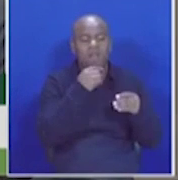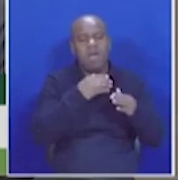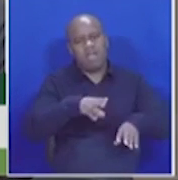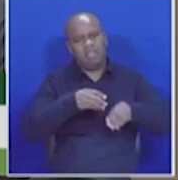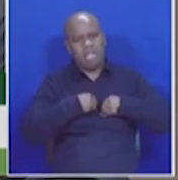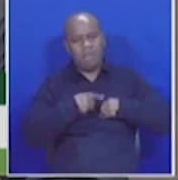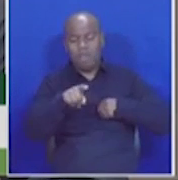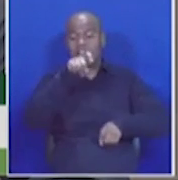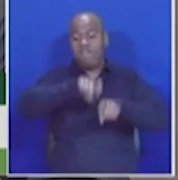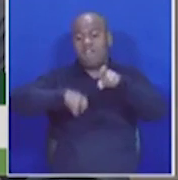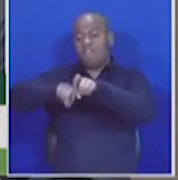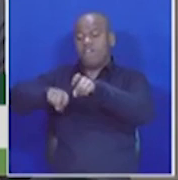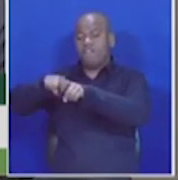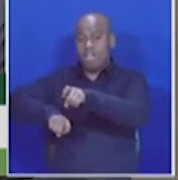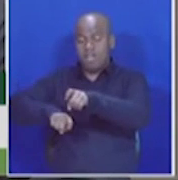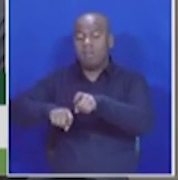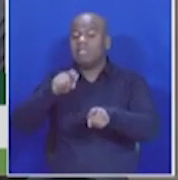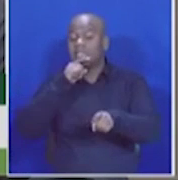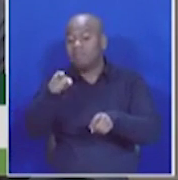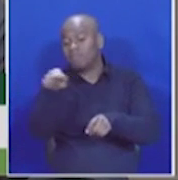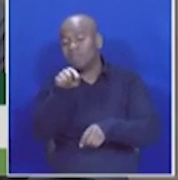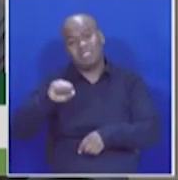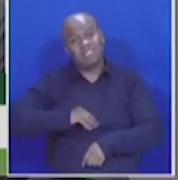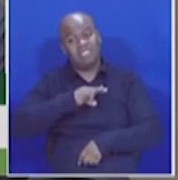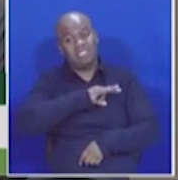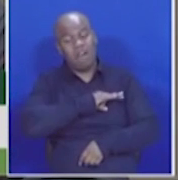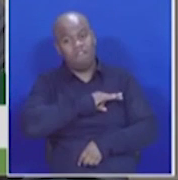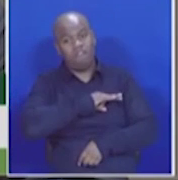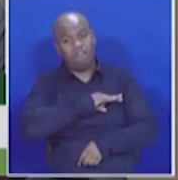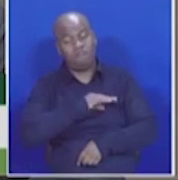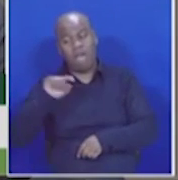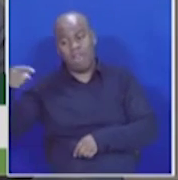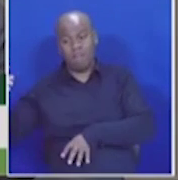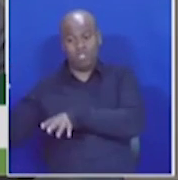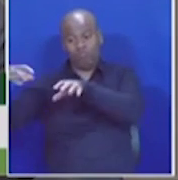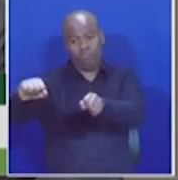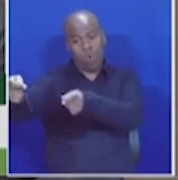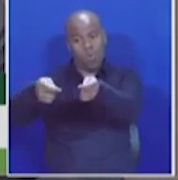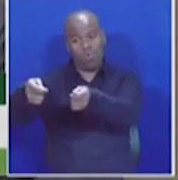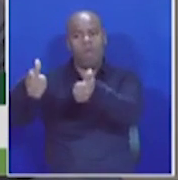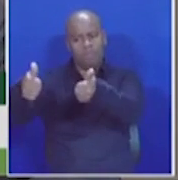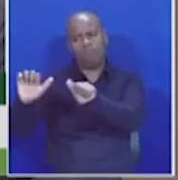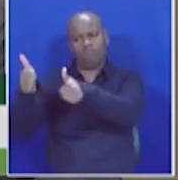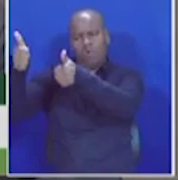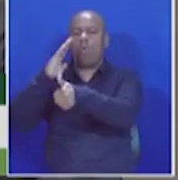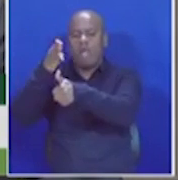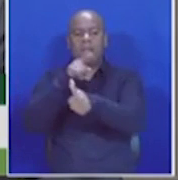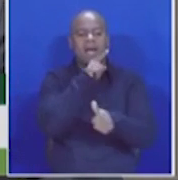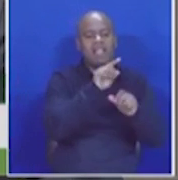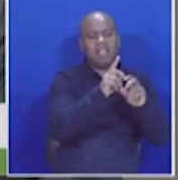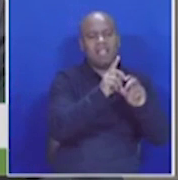same staff, when managed by somebody else, will do a better job than what they were doing under the Department itself.